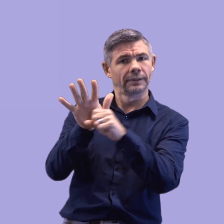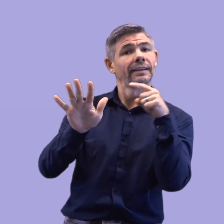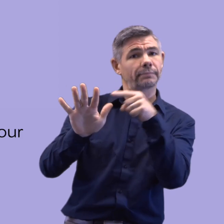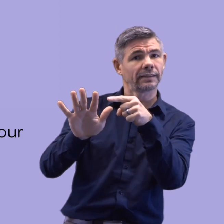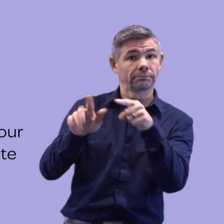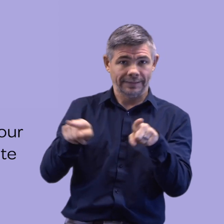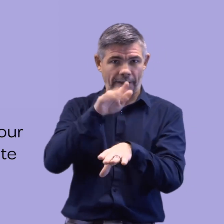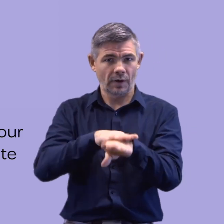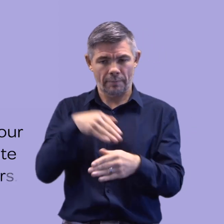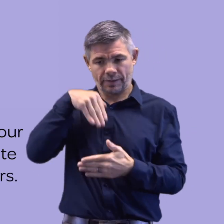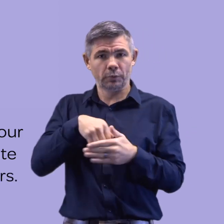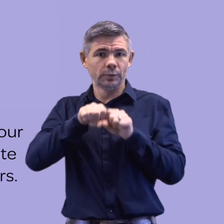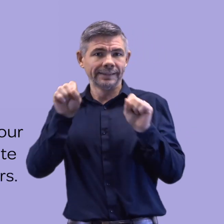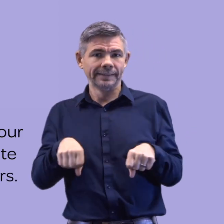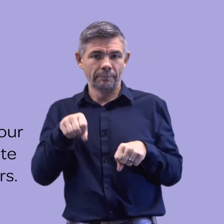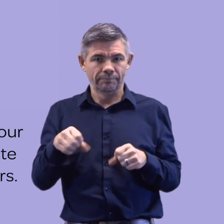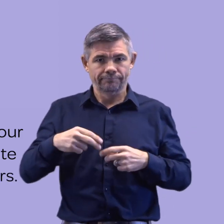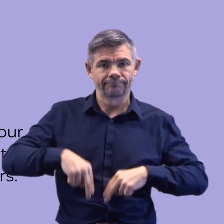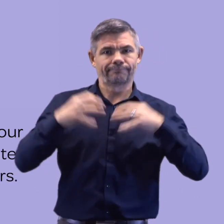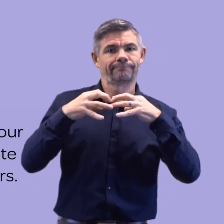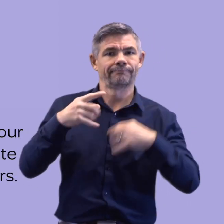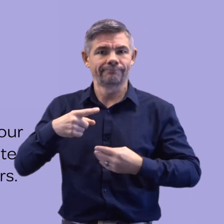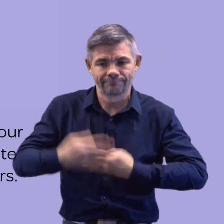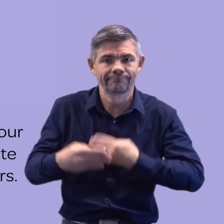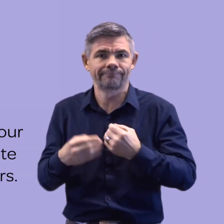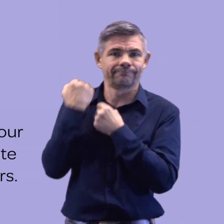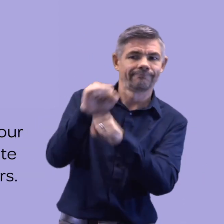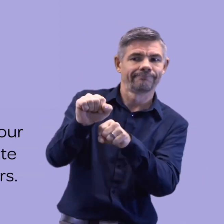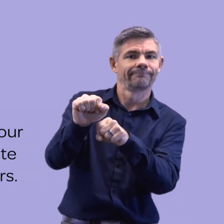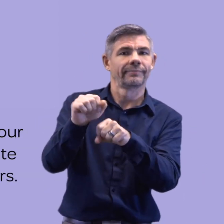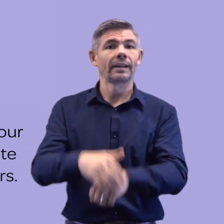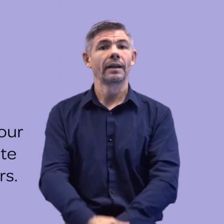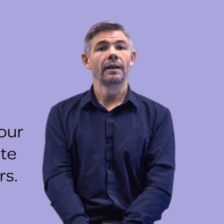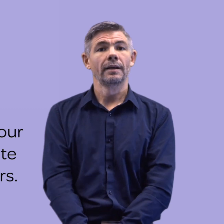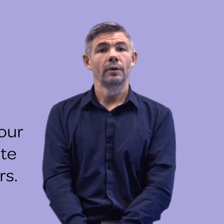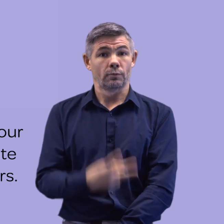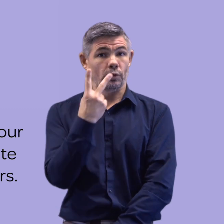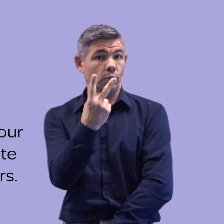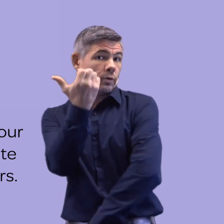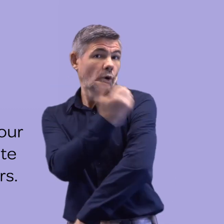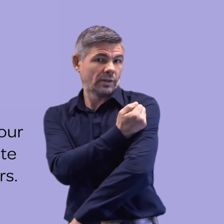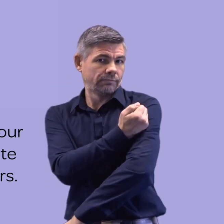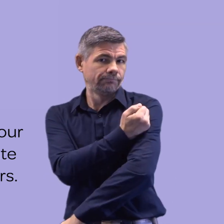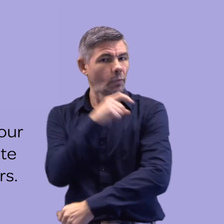As our bodies build these copies, our immune systems kick in and create antibodies to fight off the intruders.